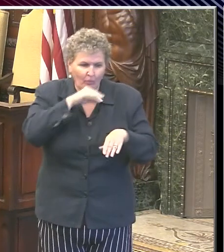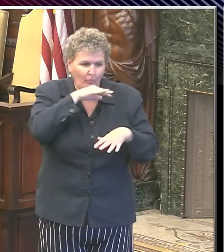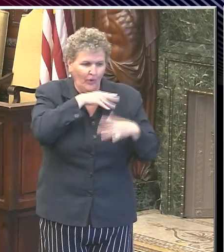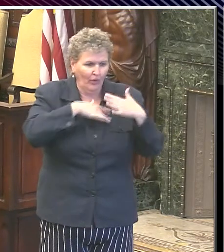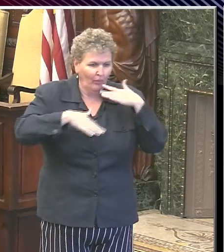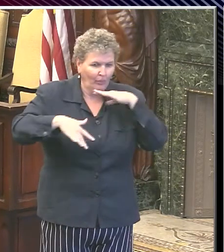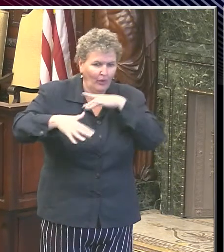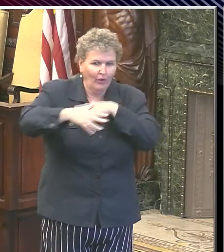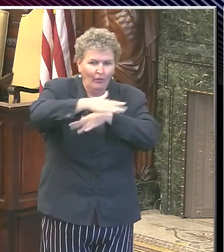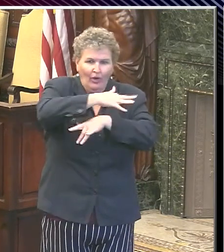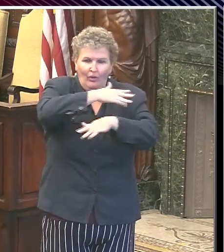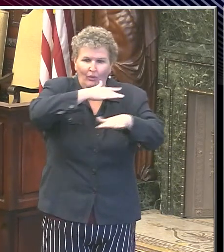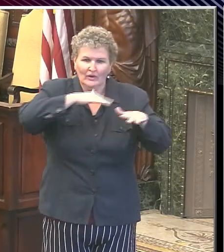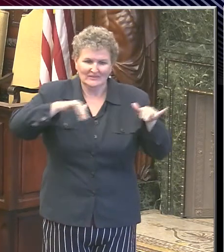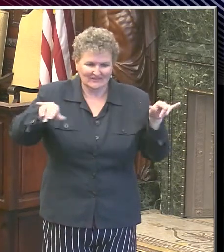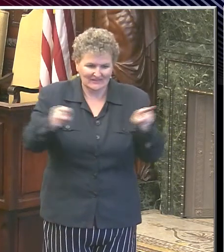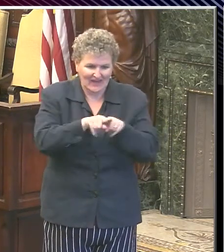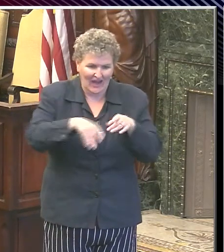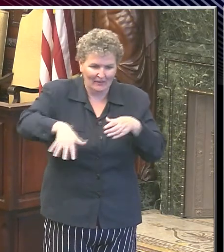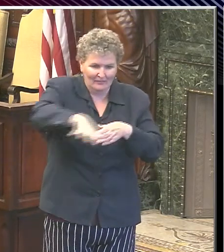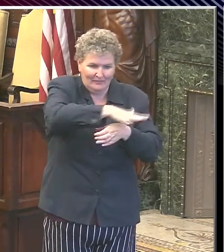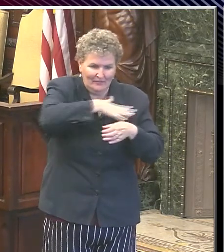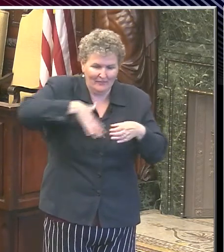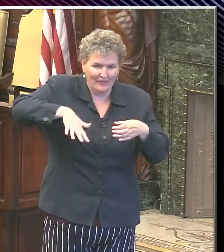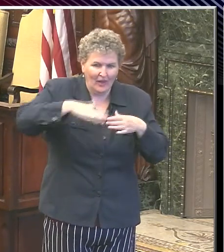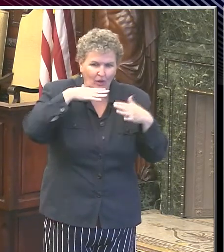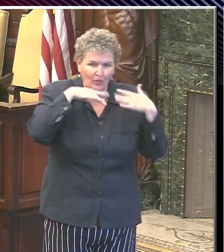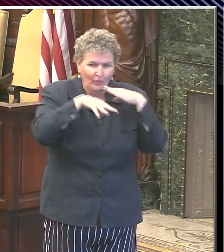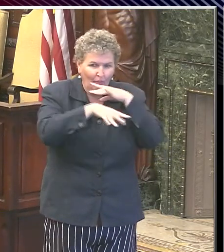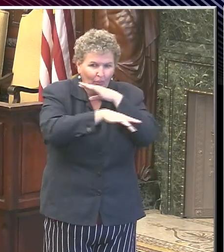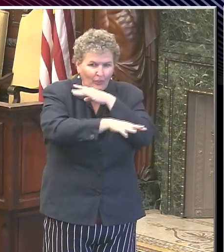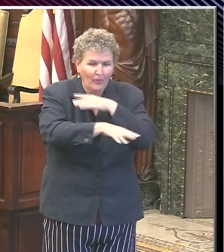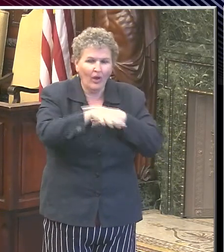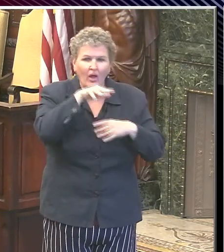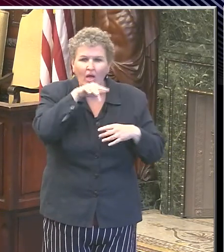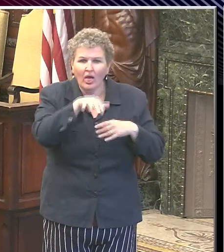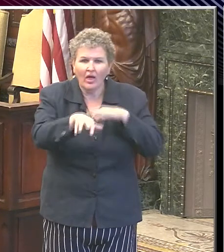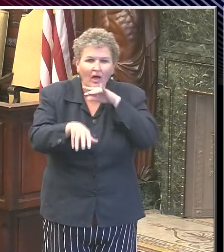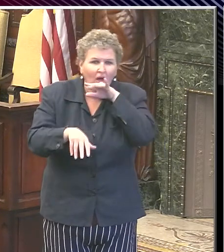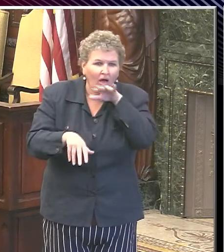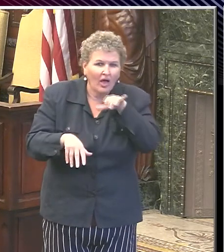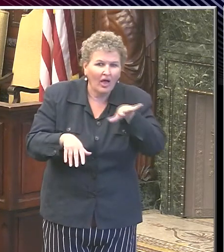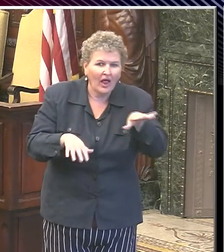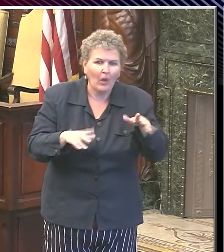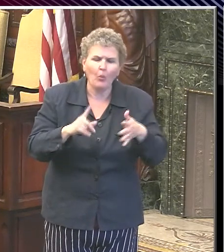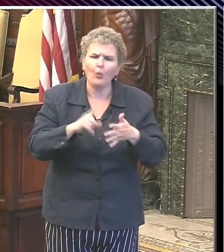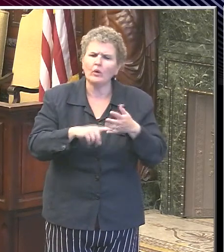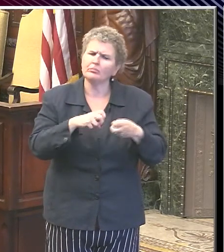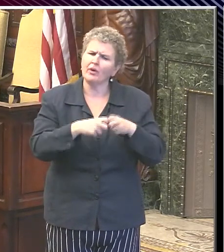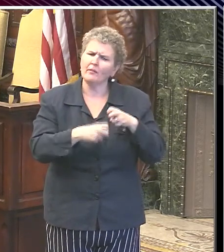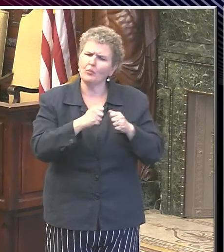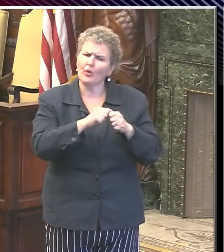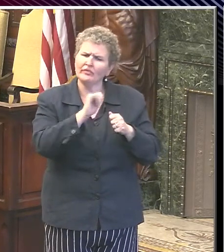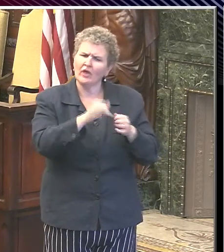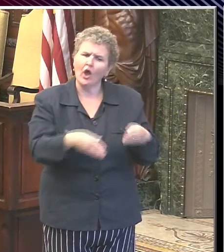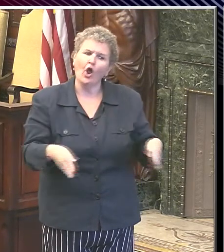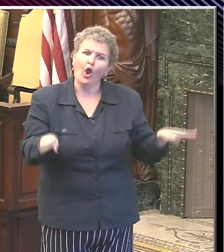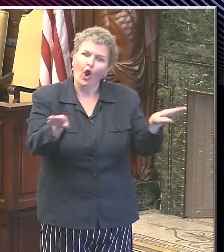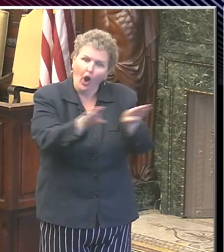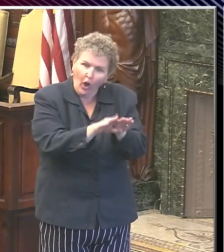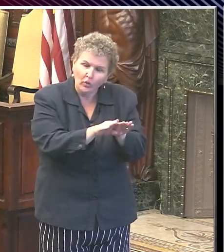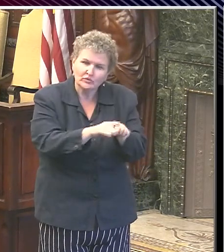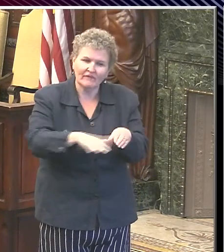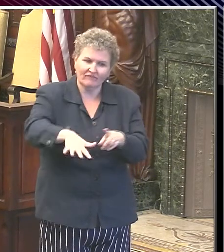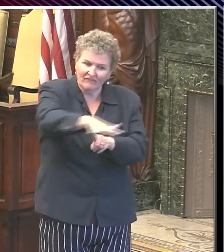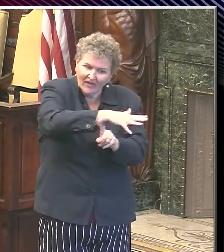singing, opening their mouths? You know, what's the problem with that enclosed environment and not